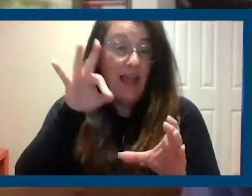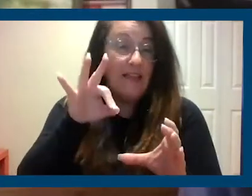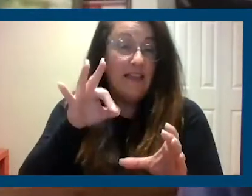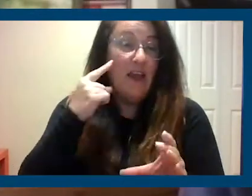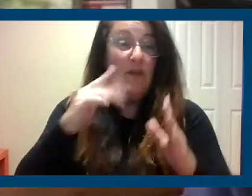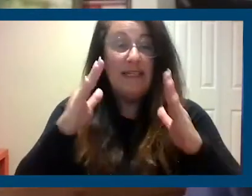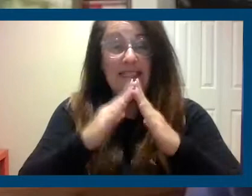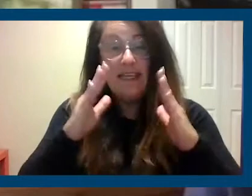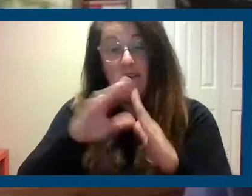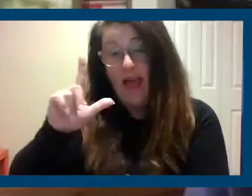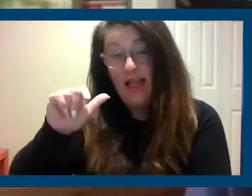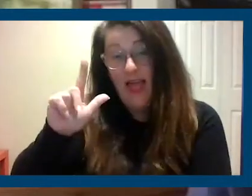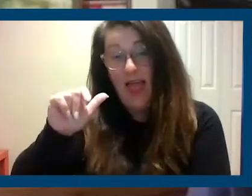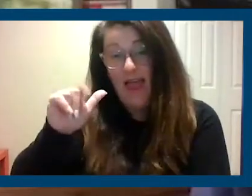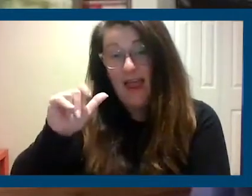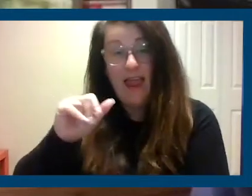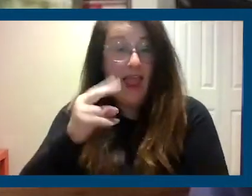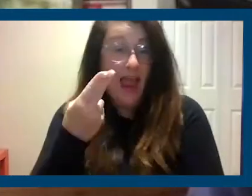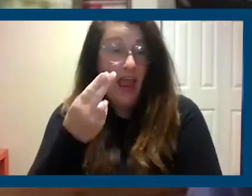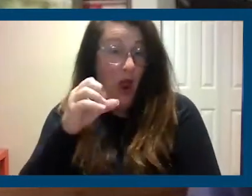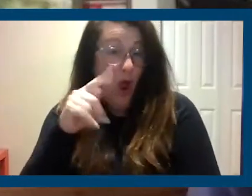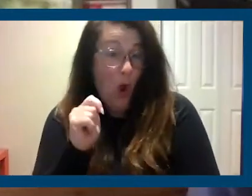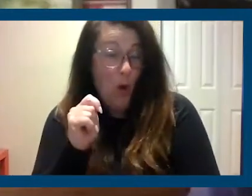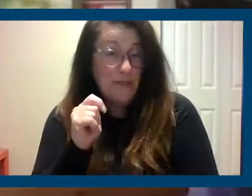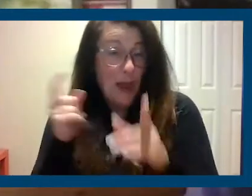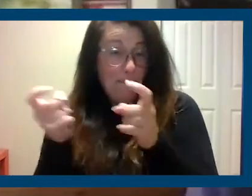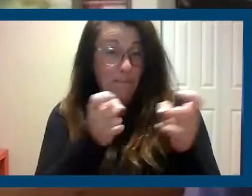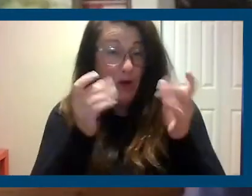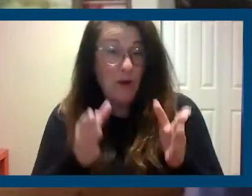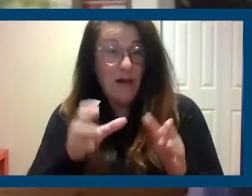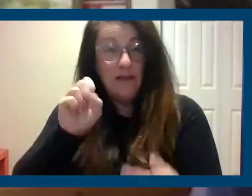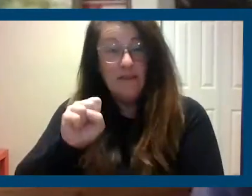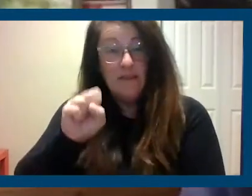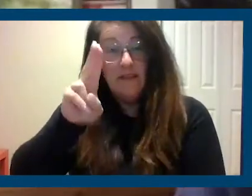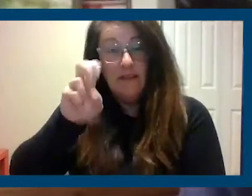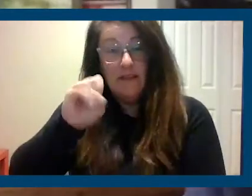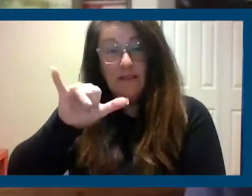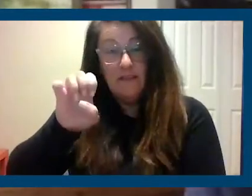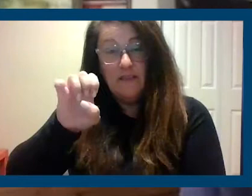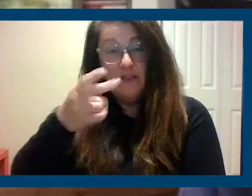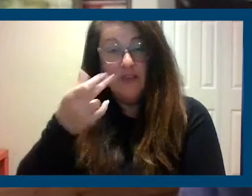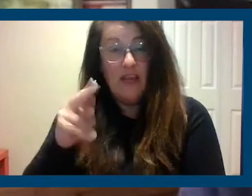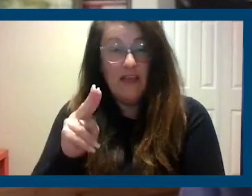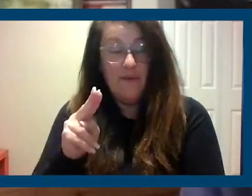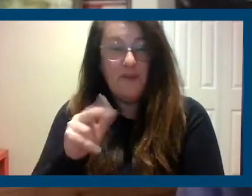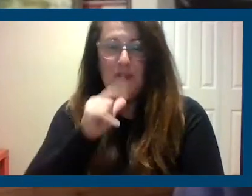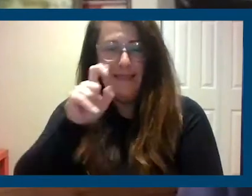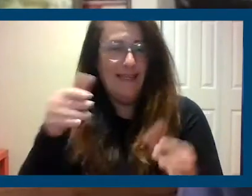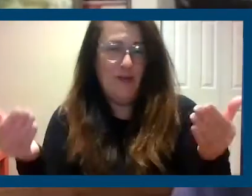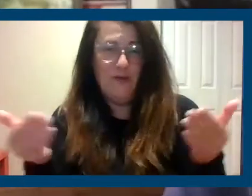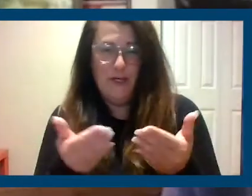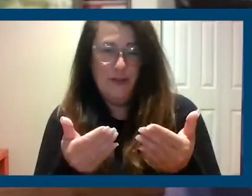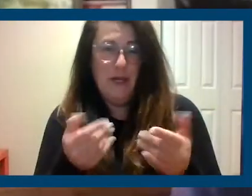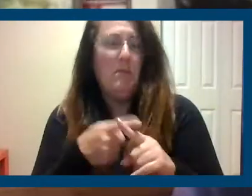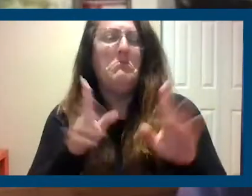And our host, moderator, Susie Shannon, which probably needs no introduction, but